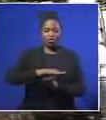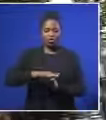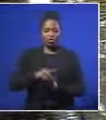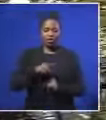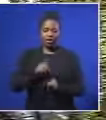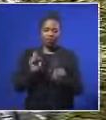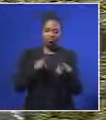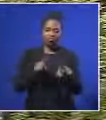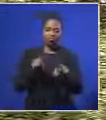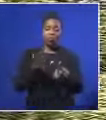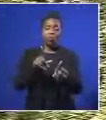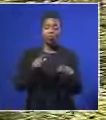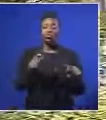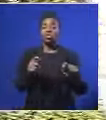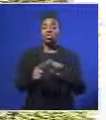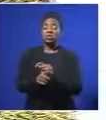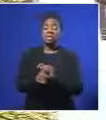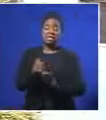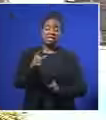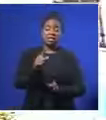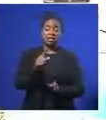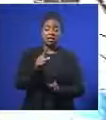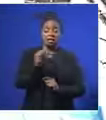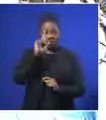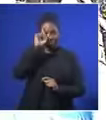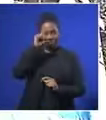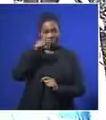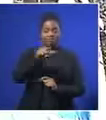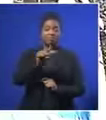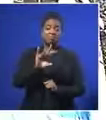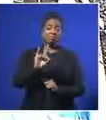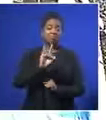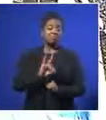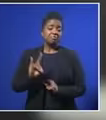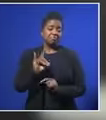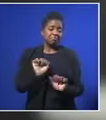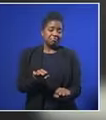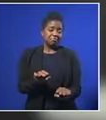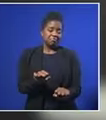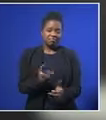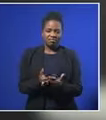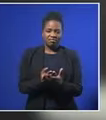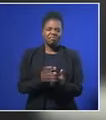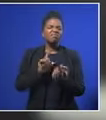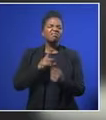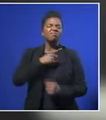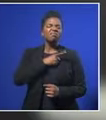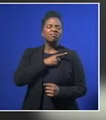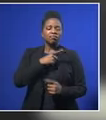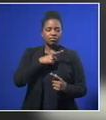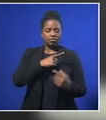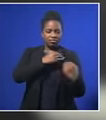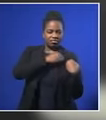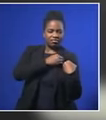being turned into the multi-million grand Mandela Presidential Center for Reflection. The aim to preserve